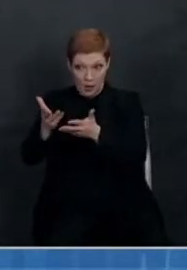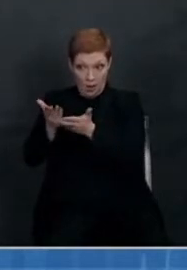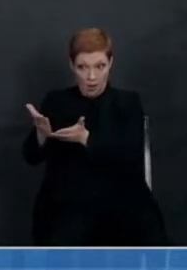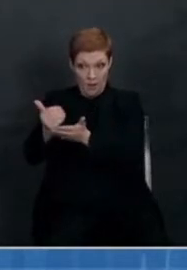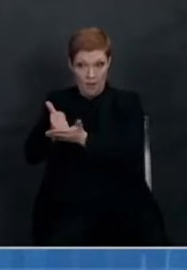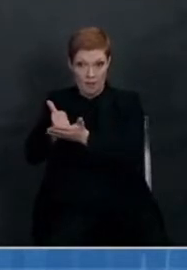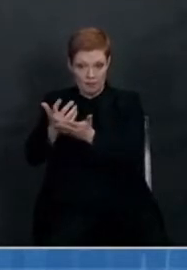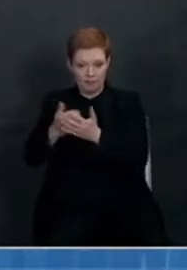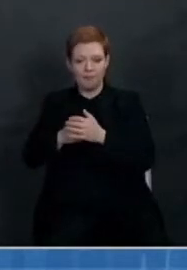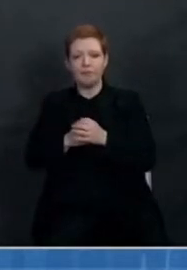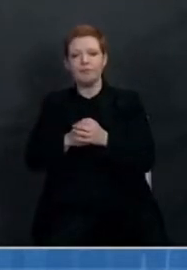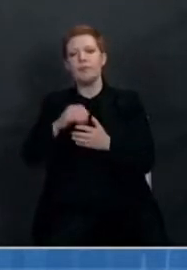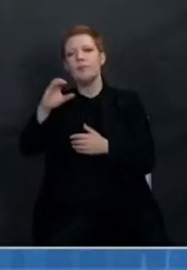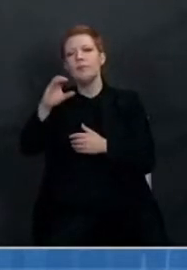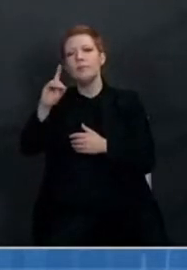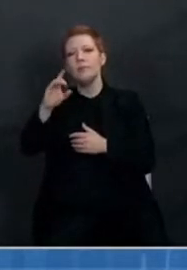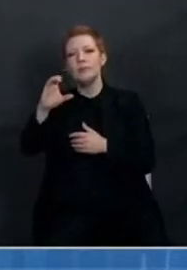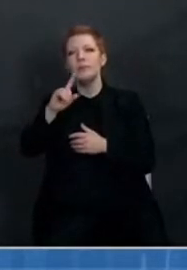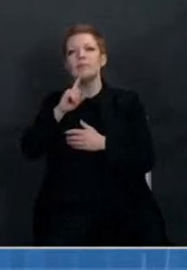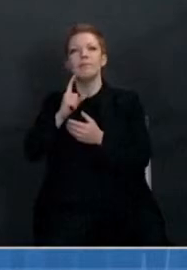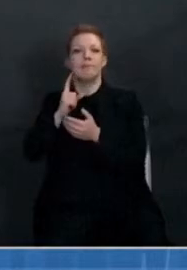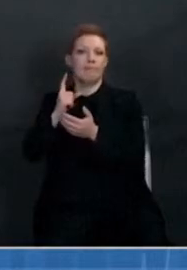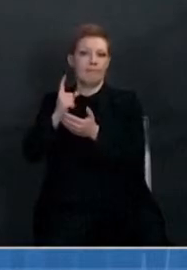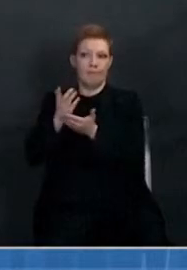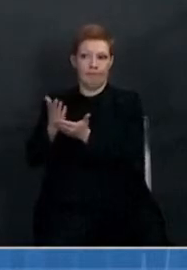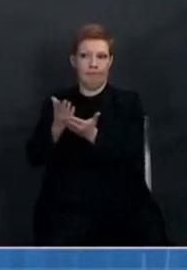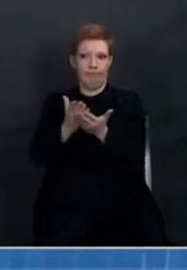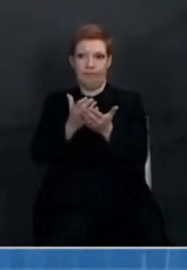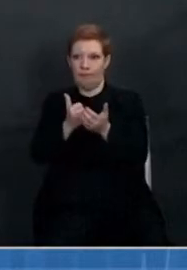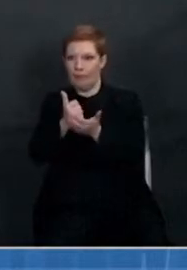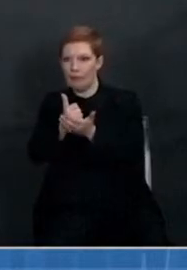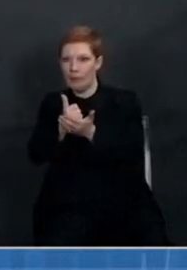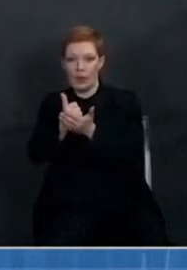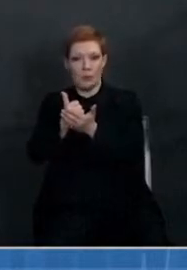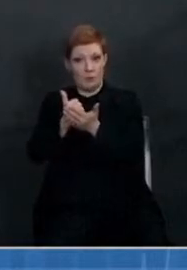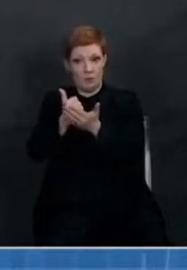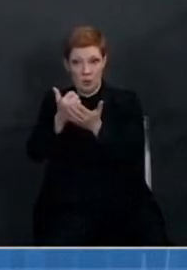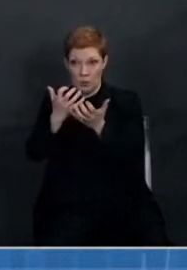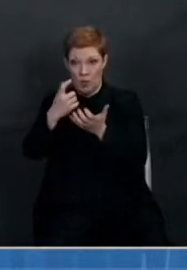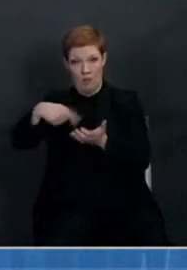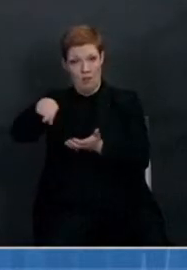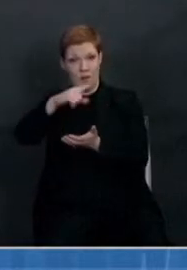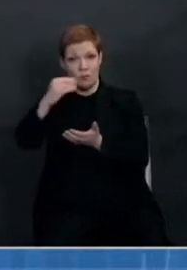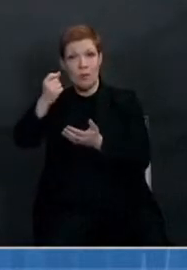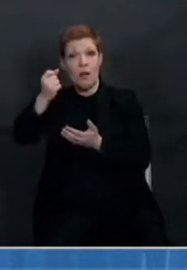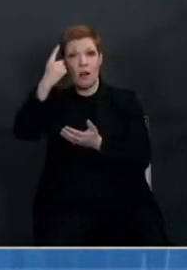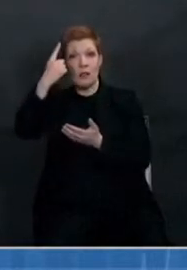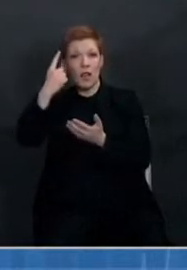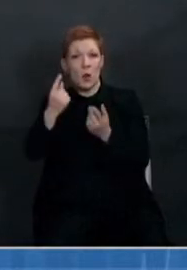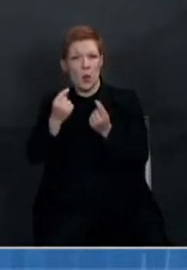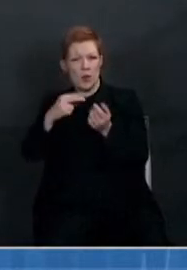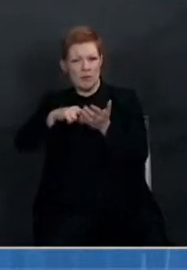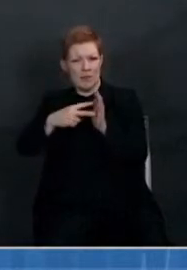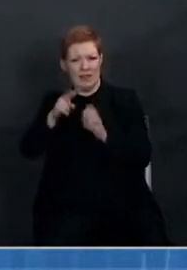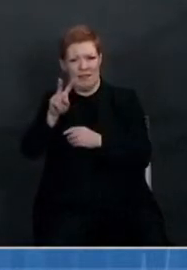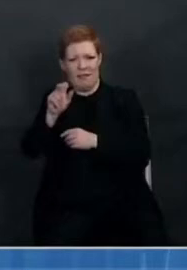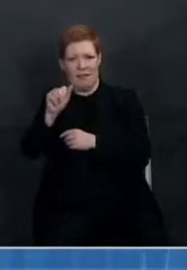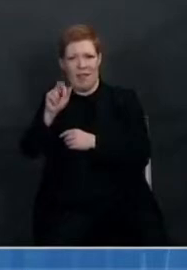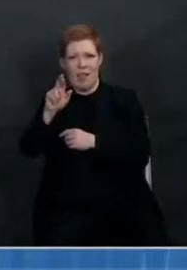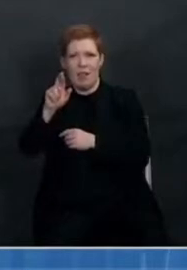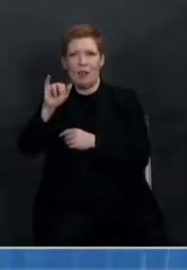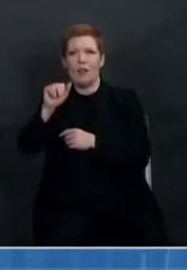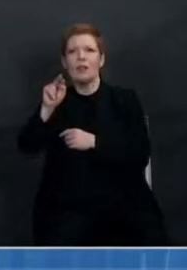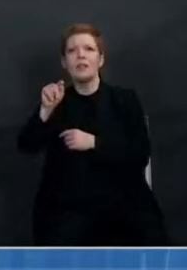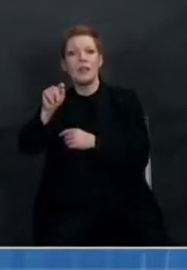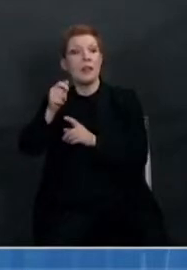working on multiple fronts to improve our ability to detect and understand these variants. And the recent rise in number of